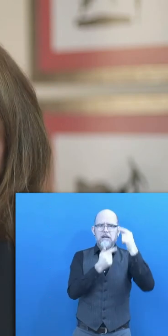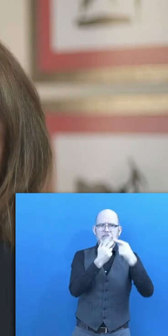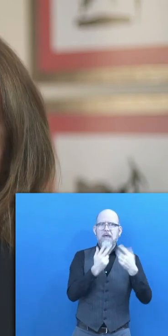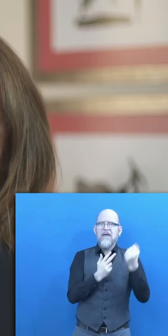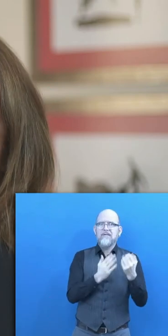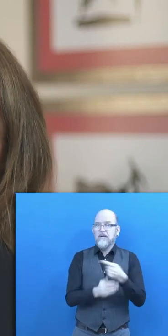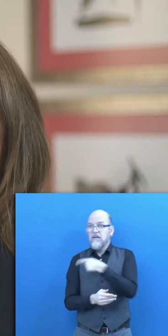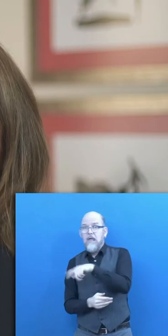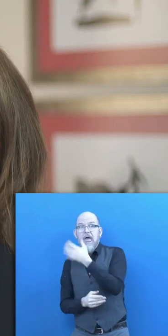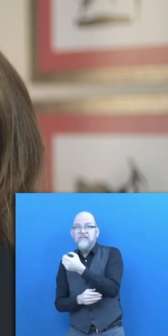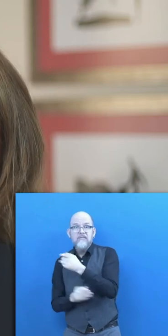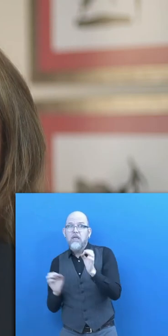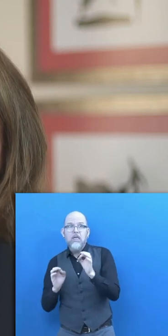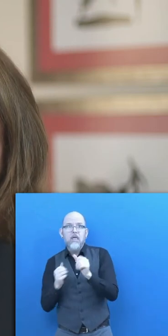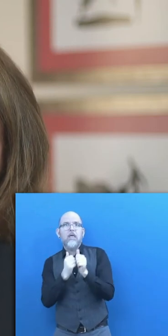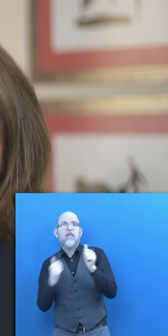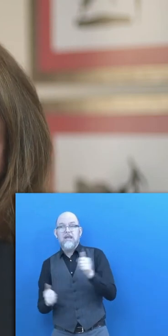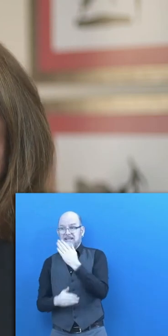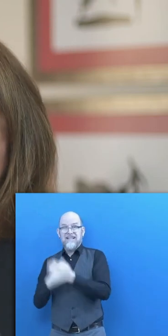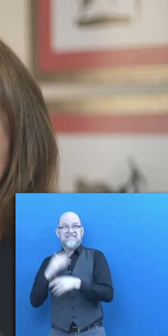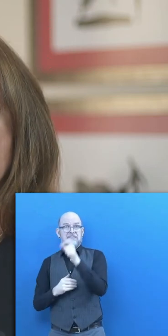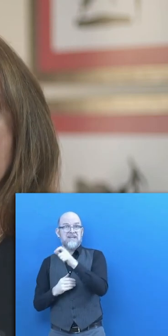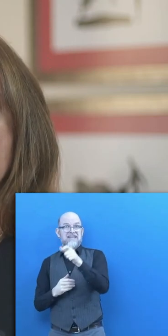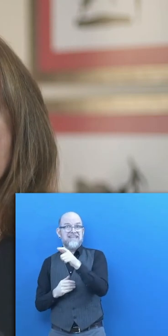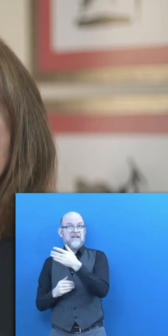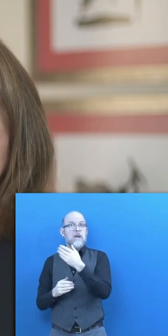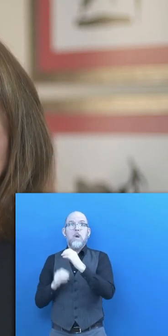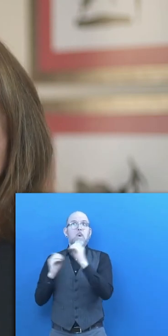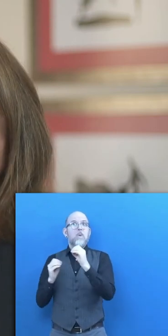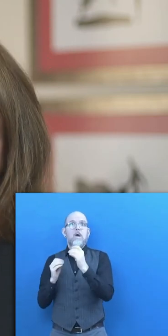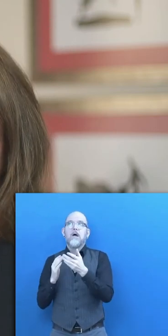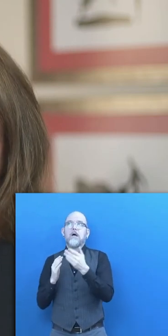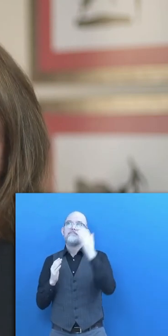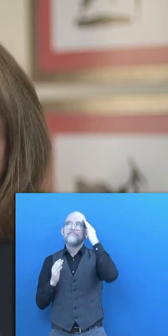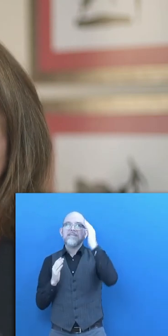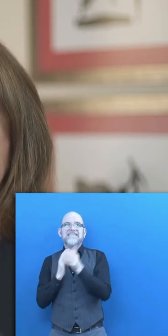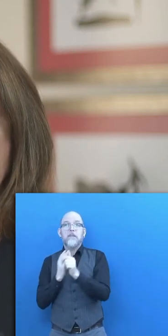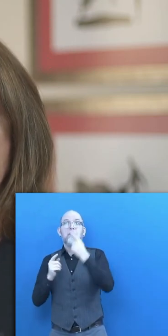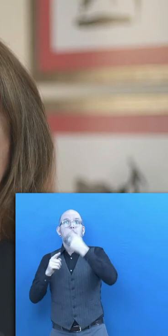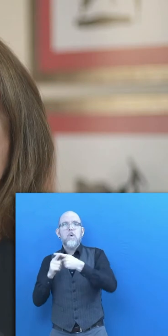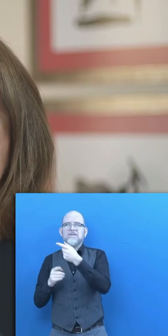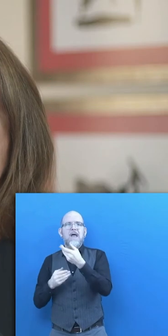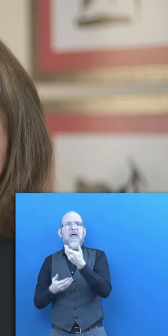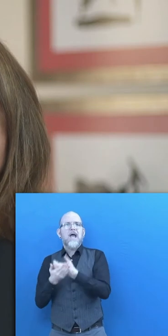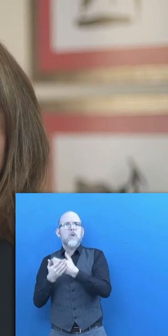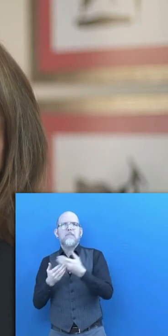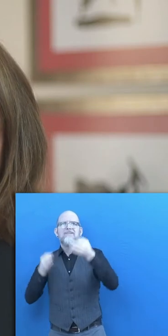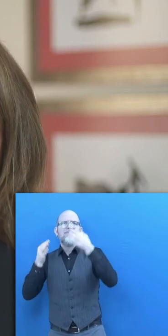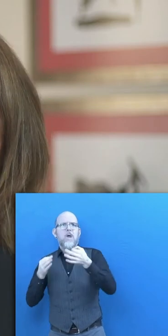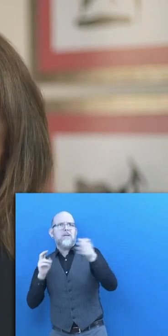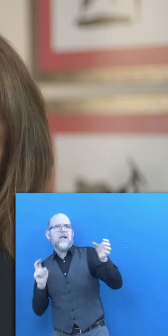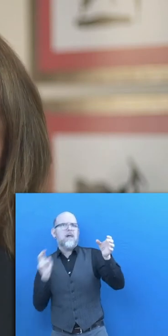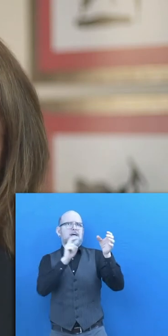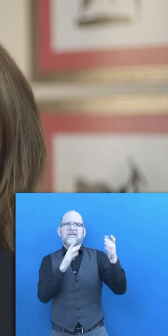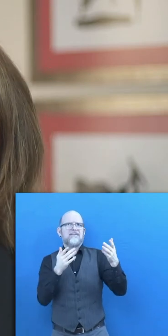Also, many persons with disabilities work in the informal economy, which means that they experience